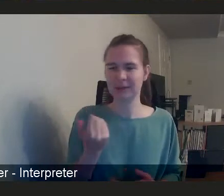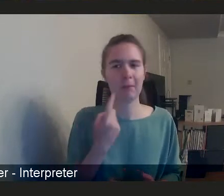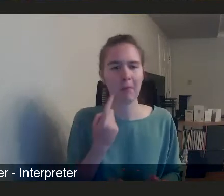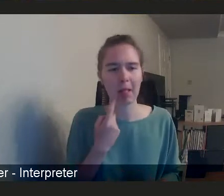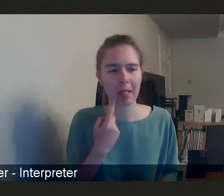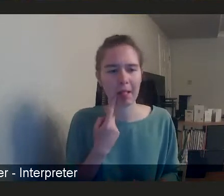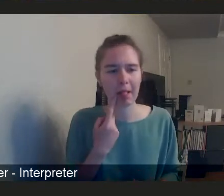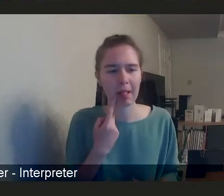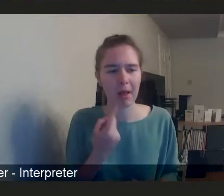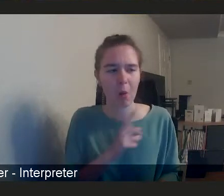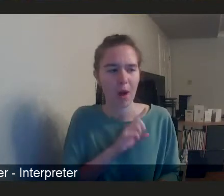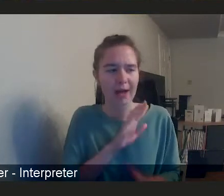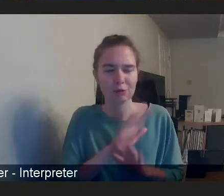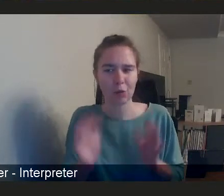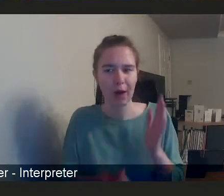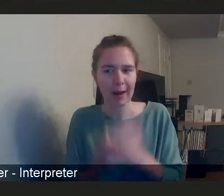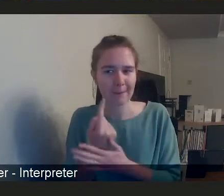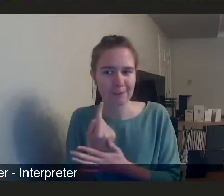Why is it not happening?